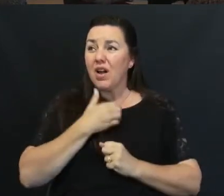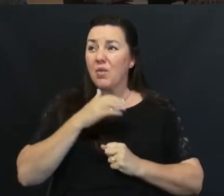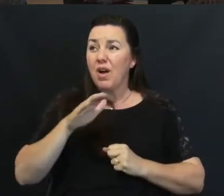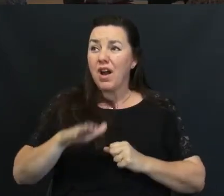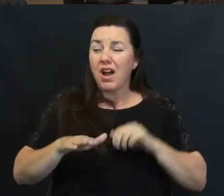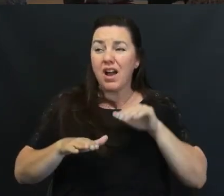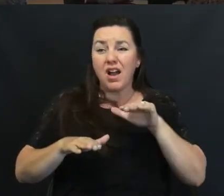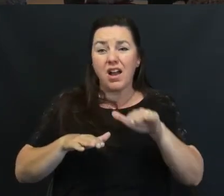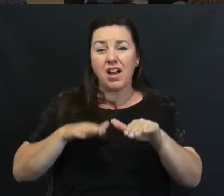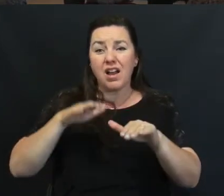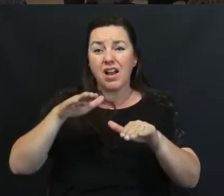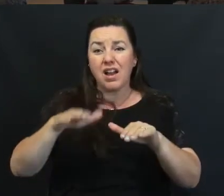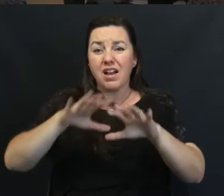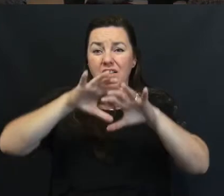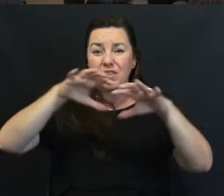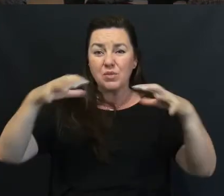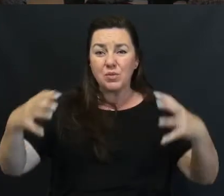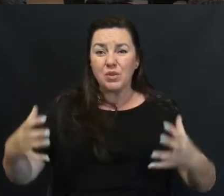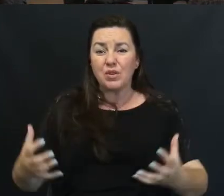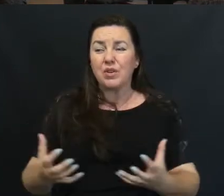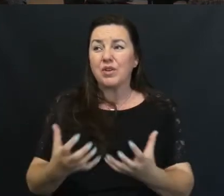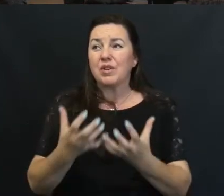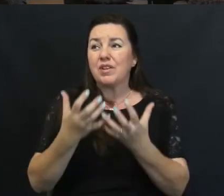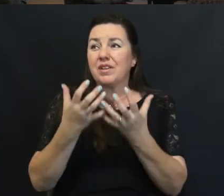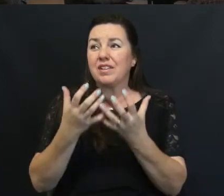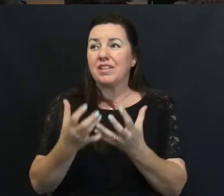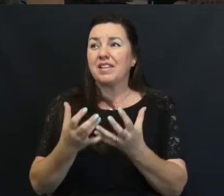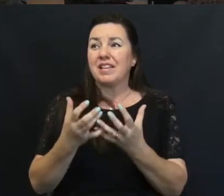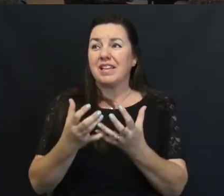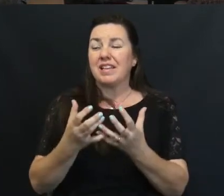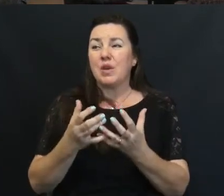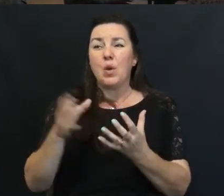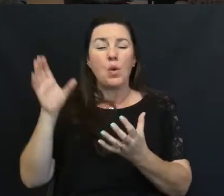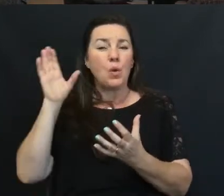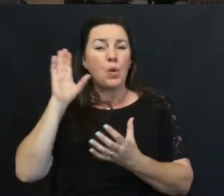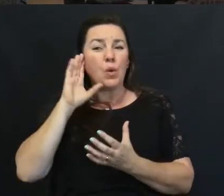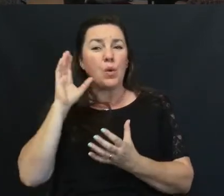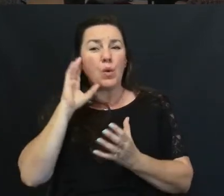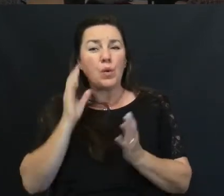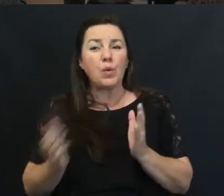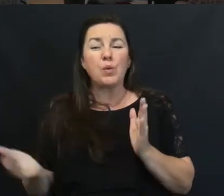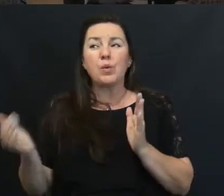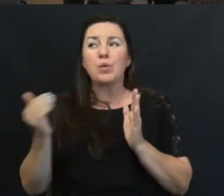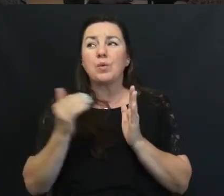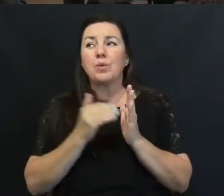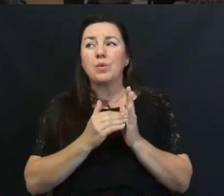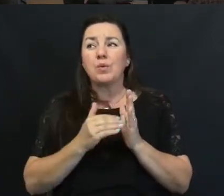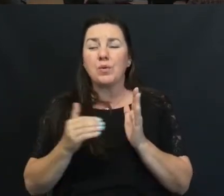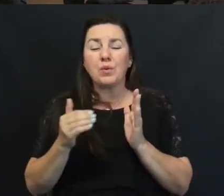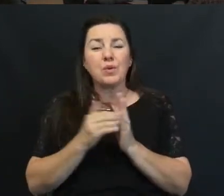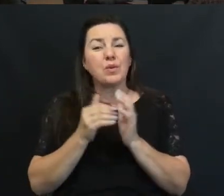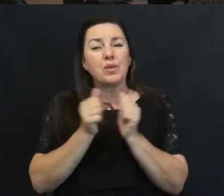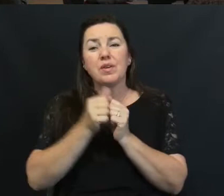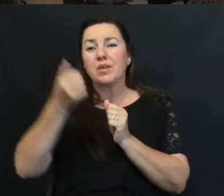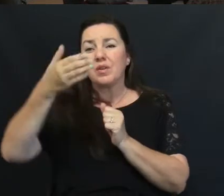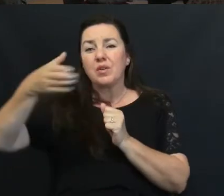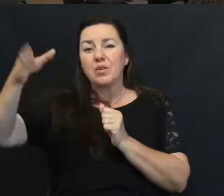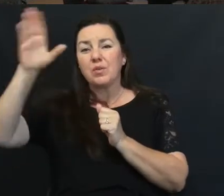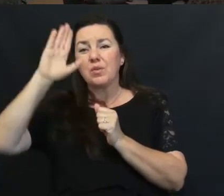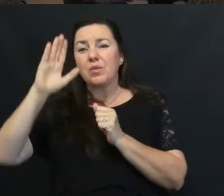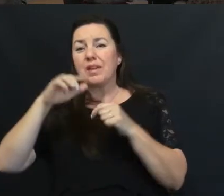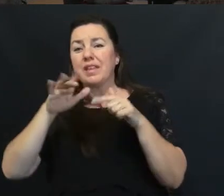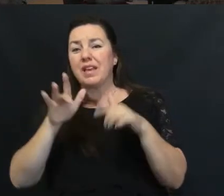our walk in this world. They resound with God's own heart.